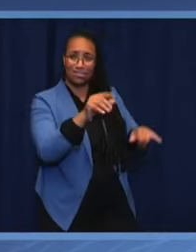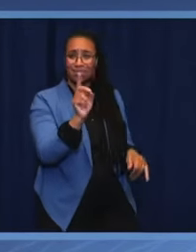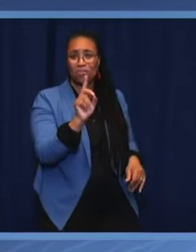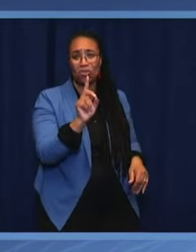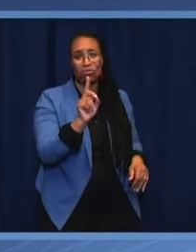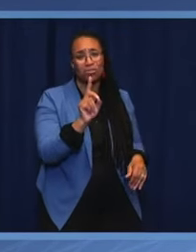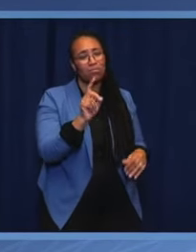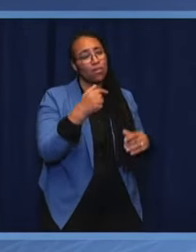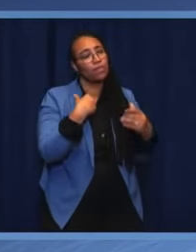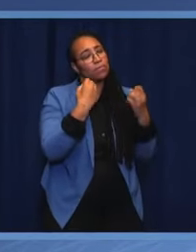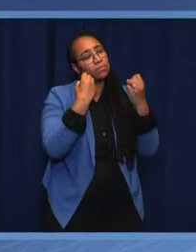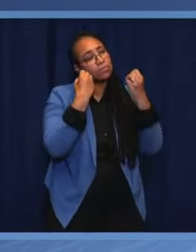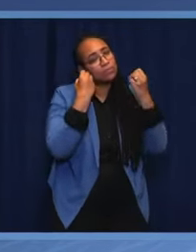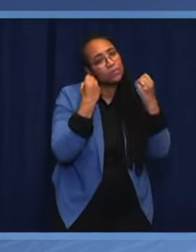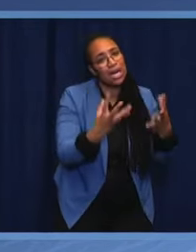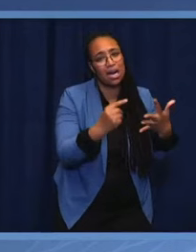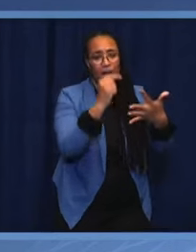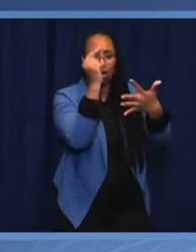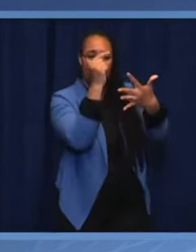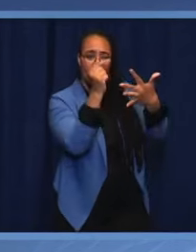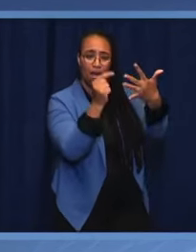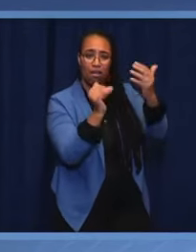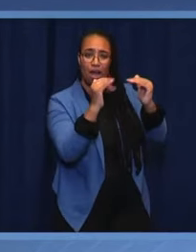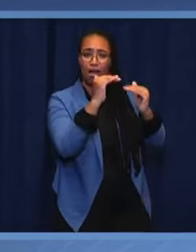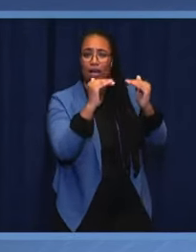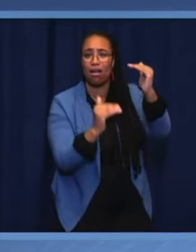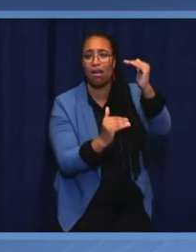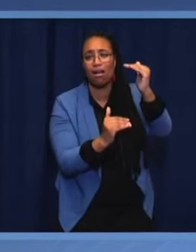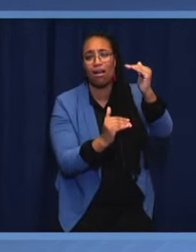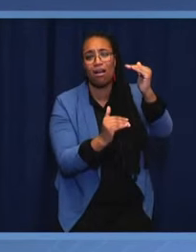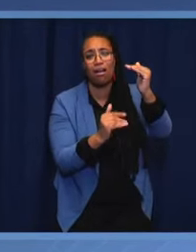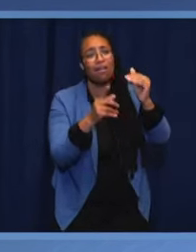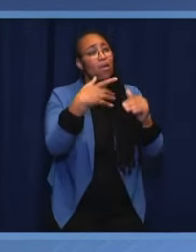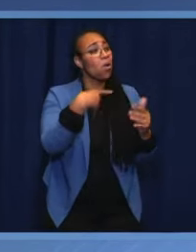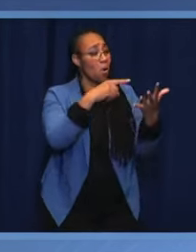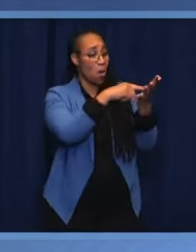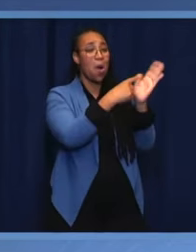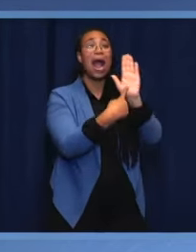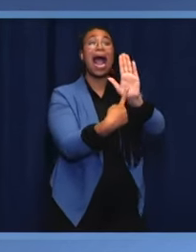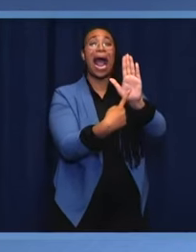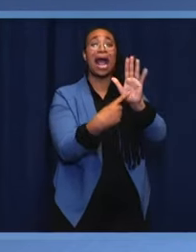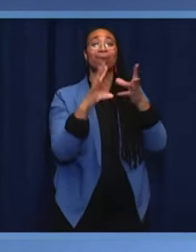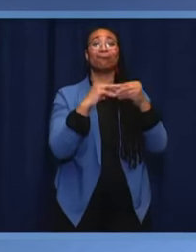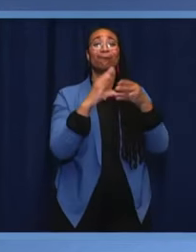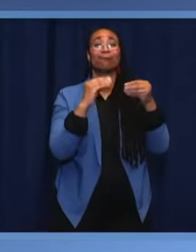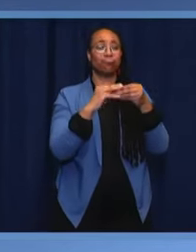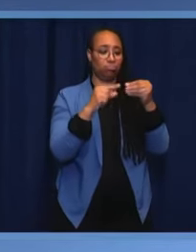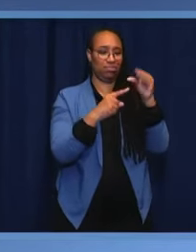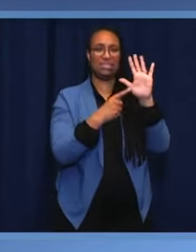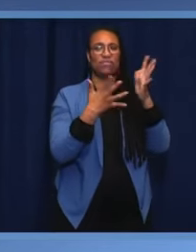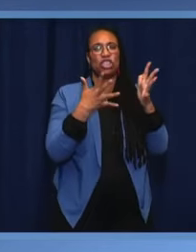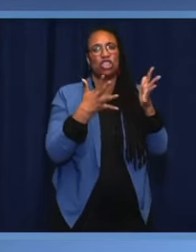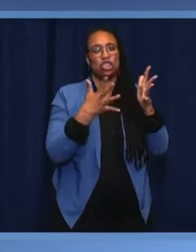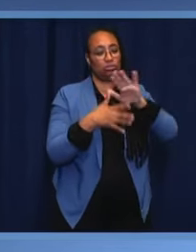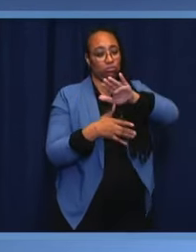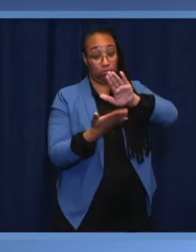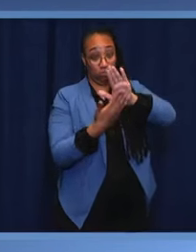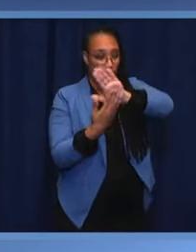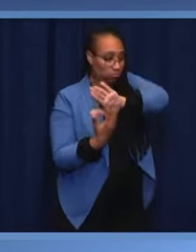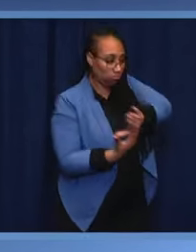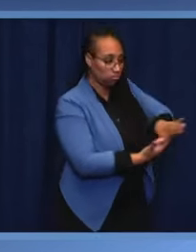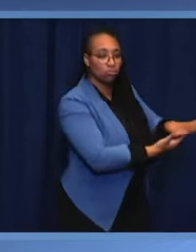be in vain because by itself that won't help countries to do anything unless we take action,